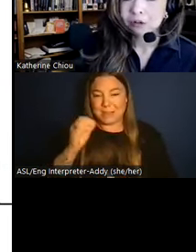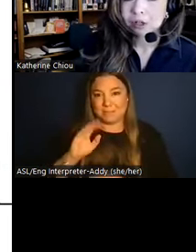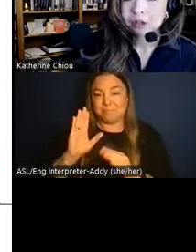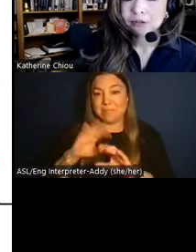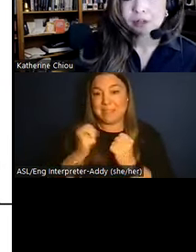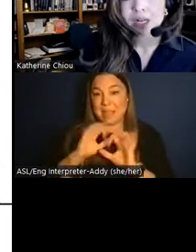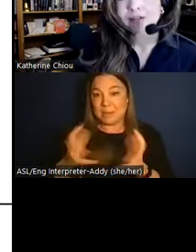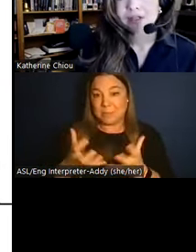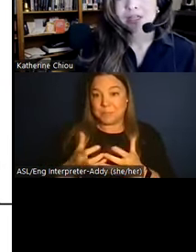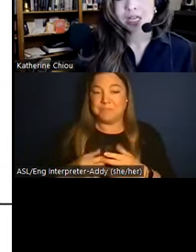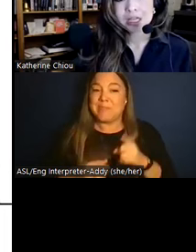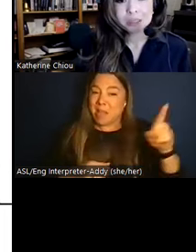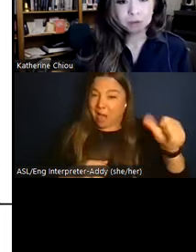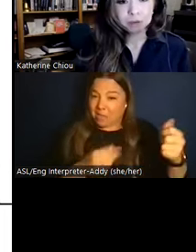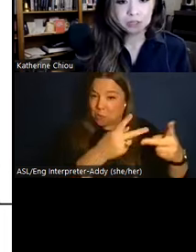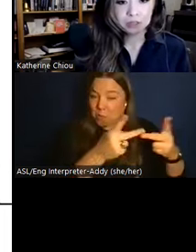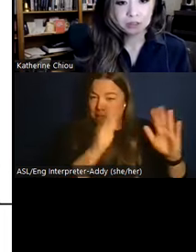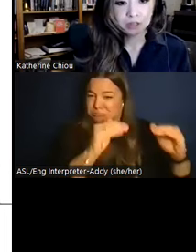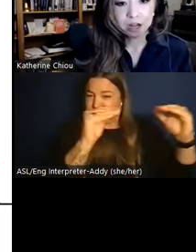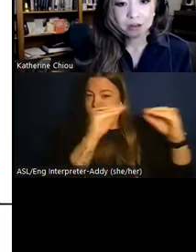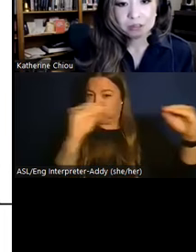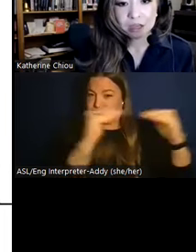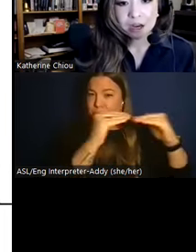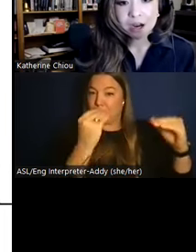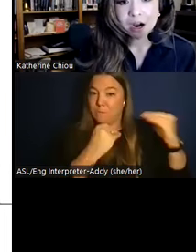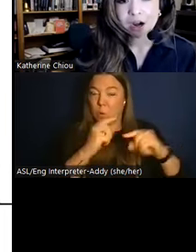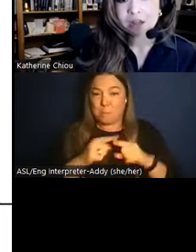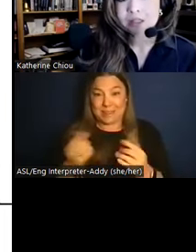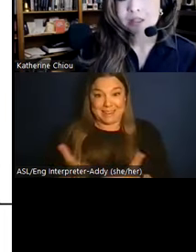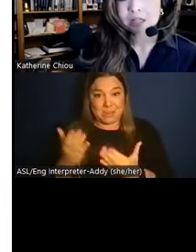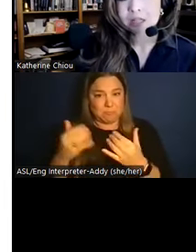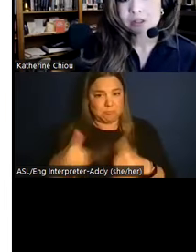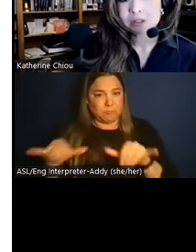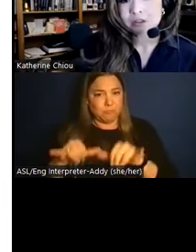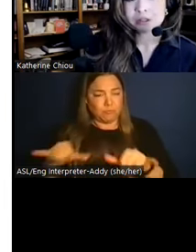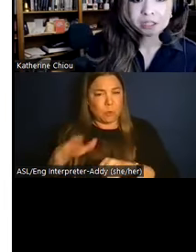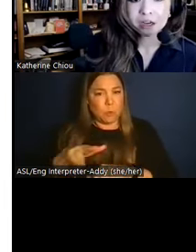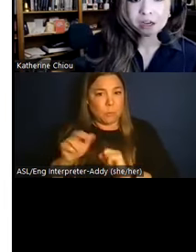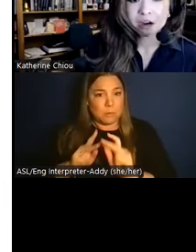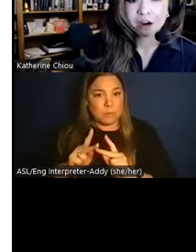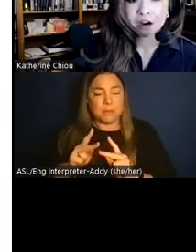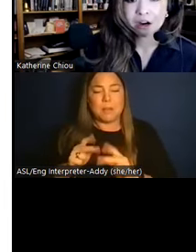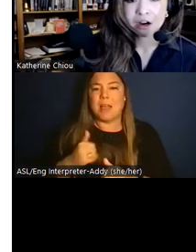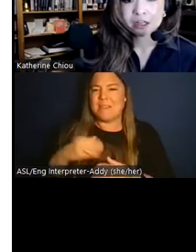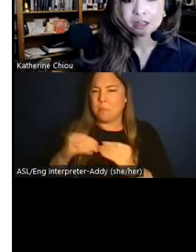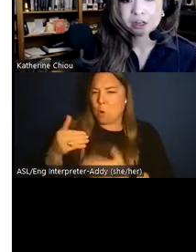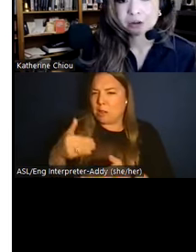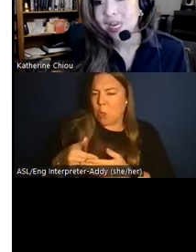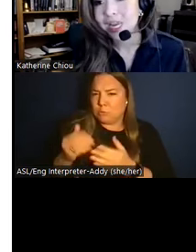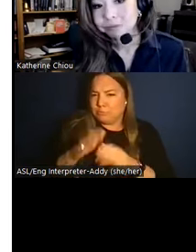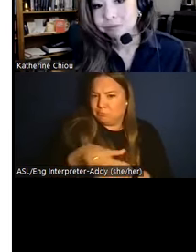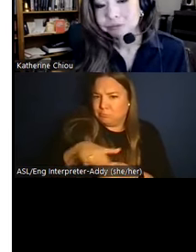Moro, food activities in this particular house are clustered around certain areas, much like they are in our own homes today.